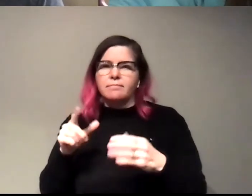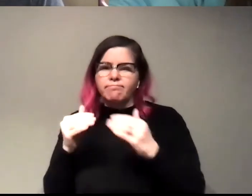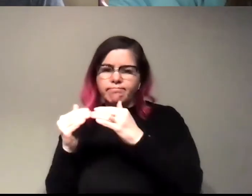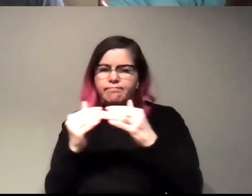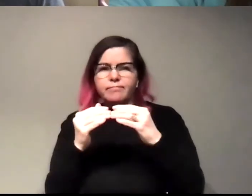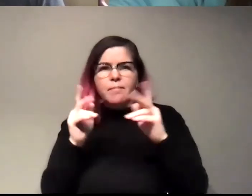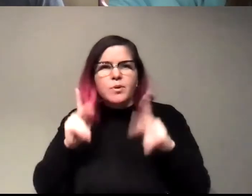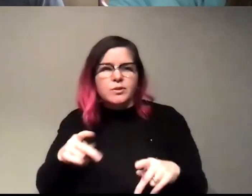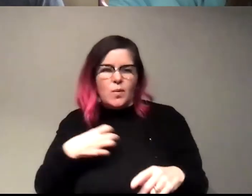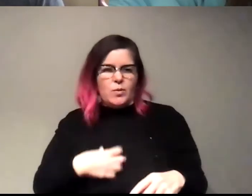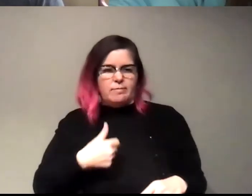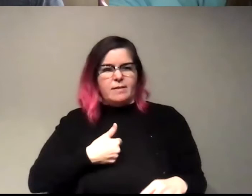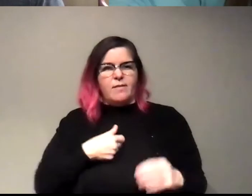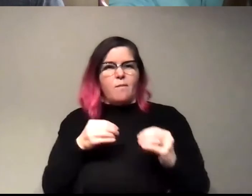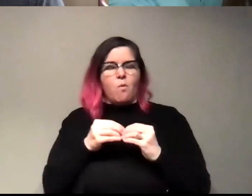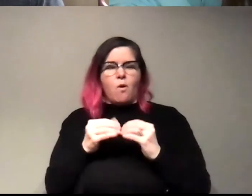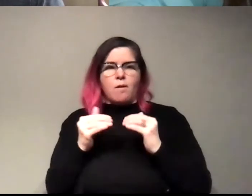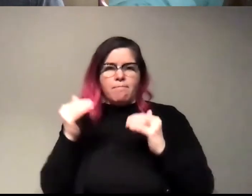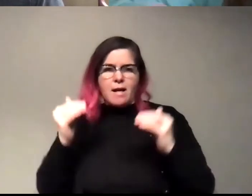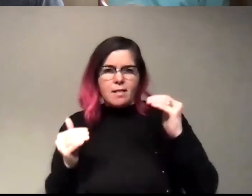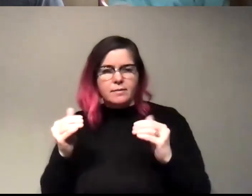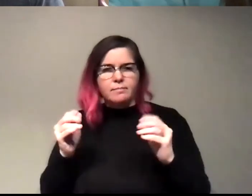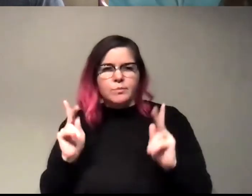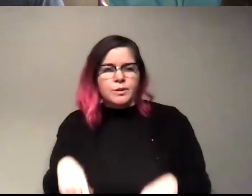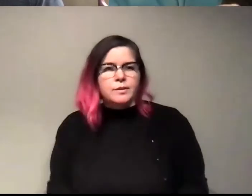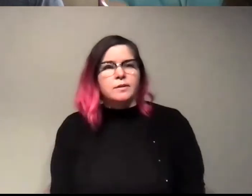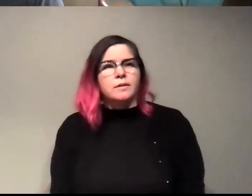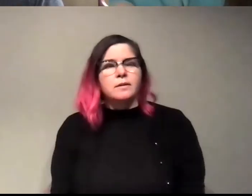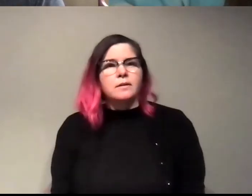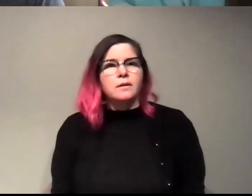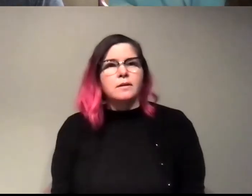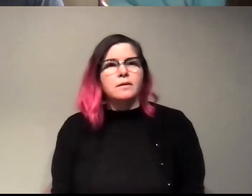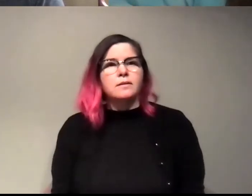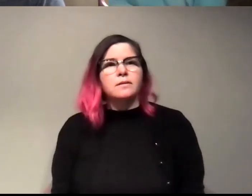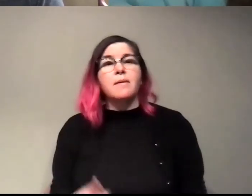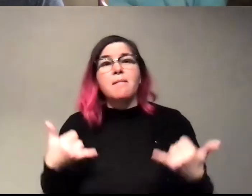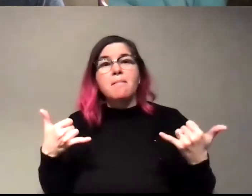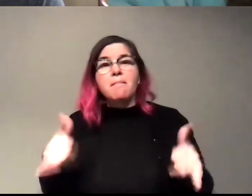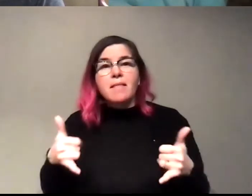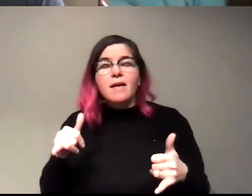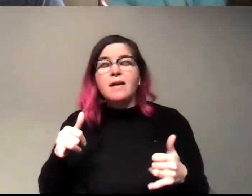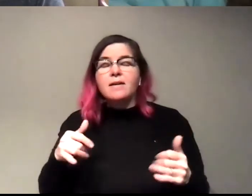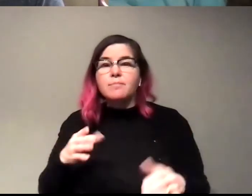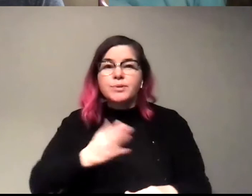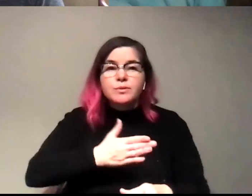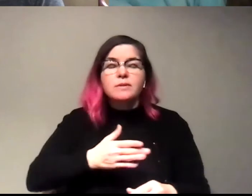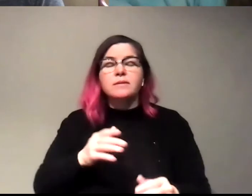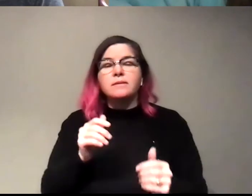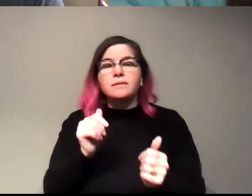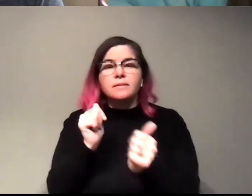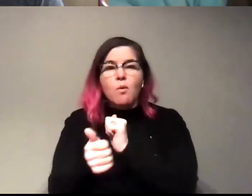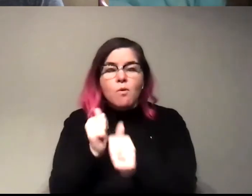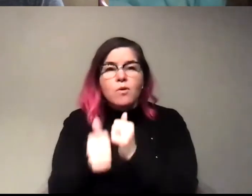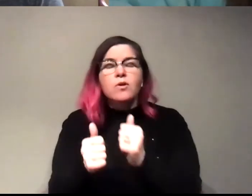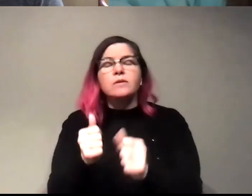Um, you know, so I, you know, play an instrument, play sports, take care of your, you know, take care of your